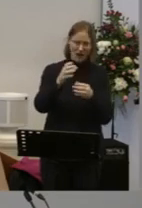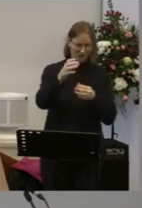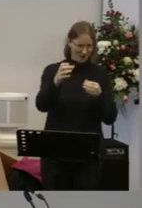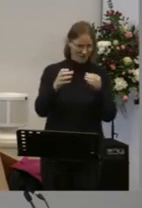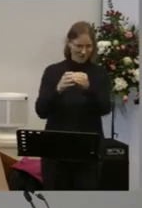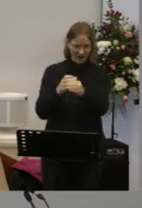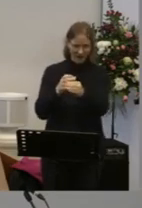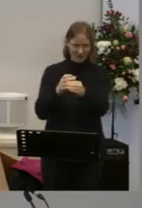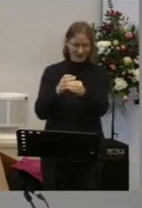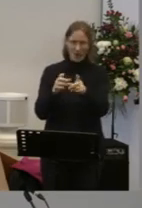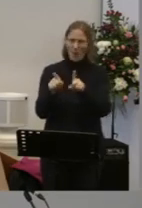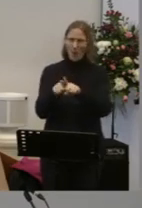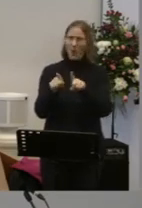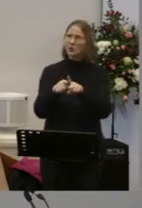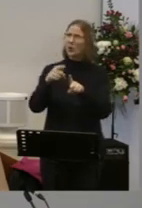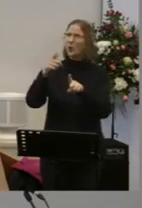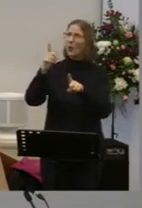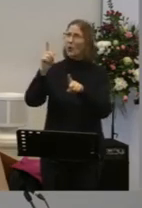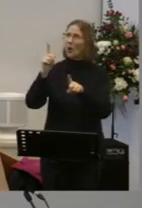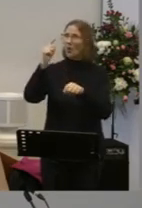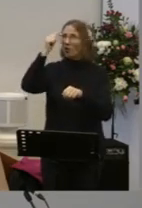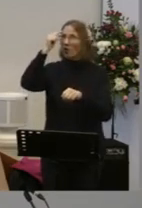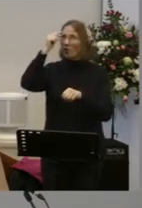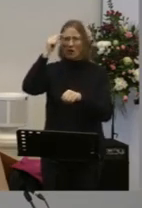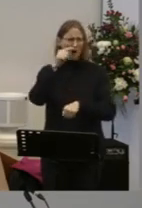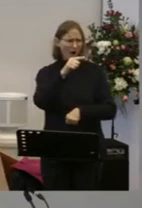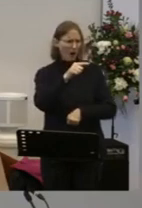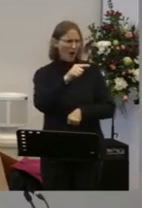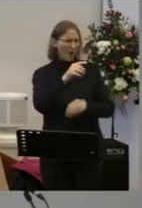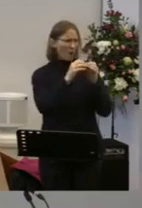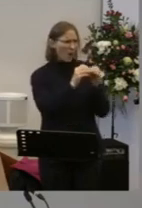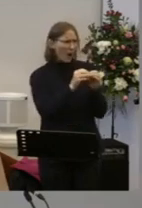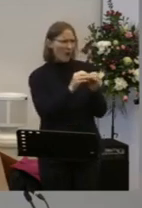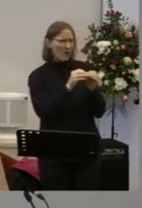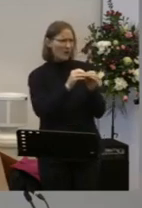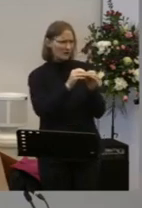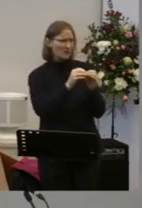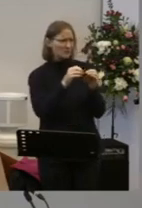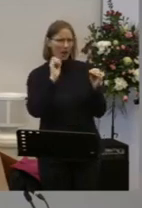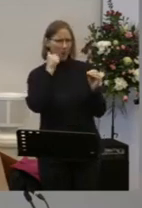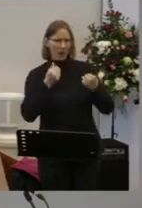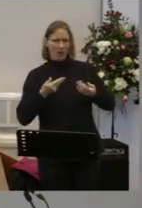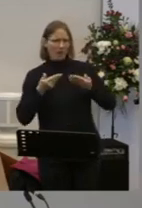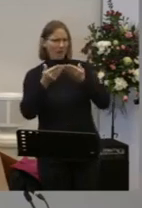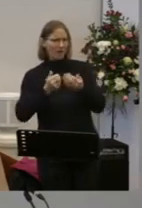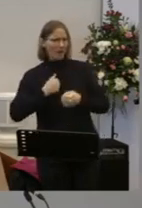You are so valuable So precious So beautiful So wonderful to him